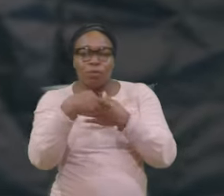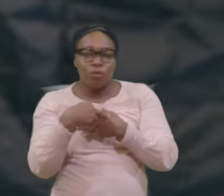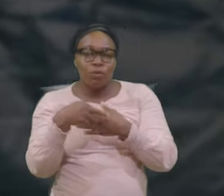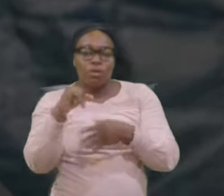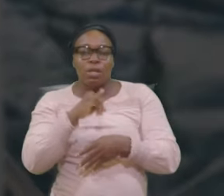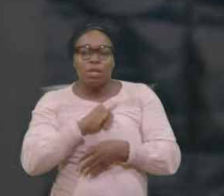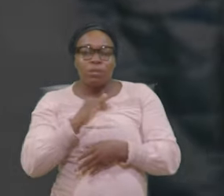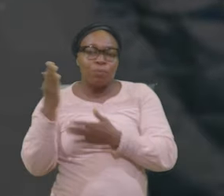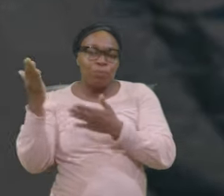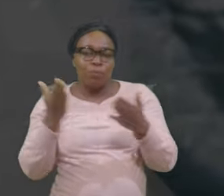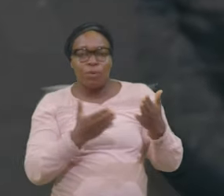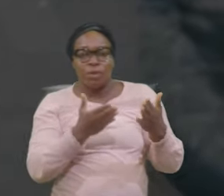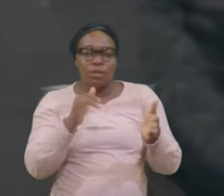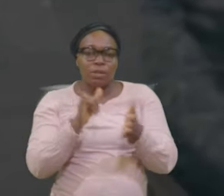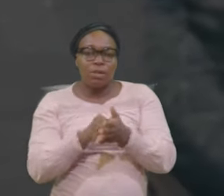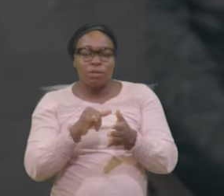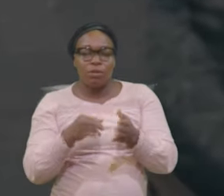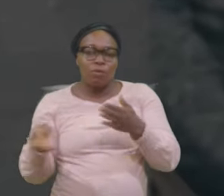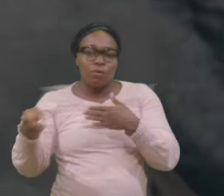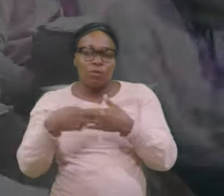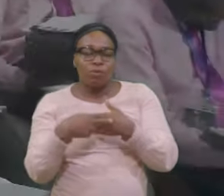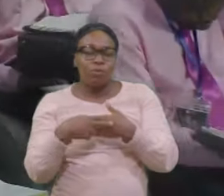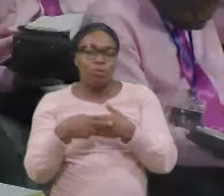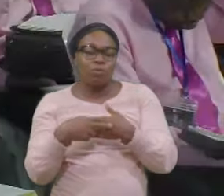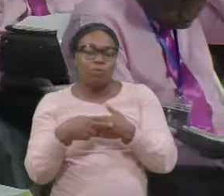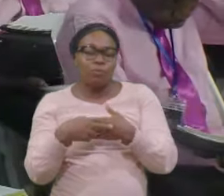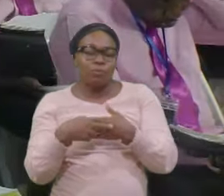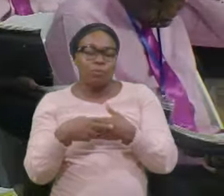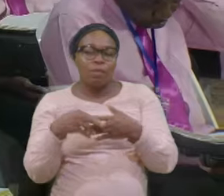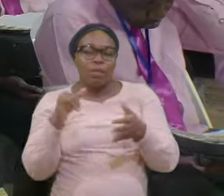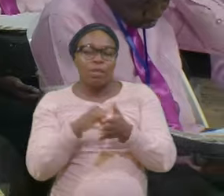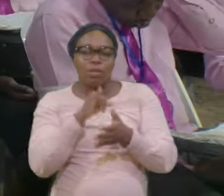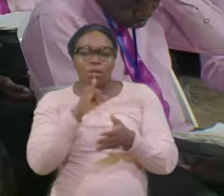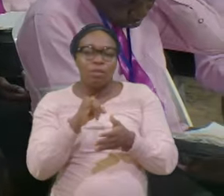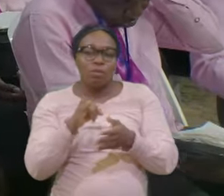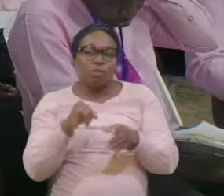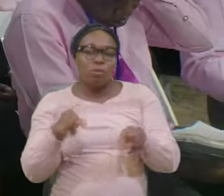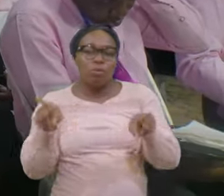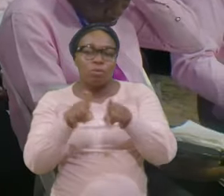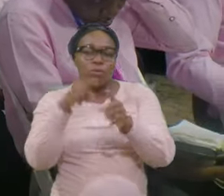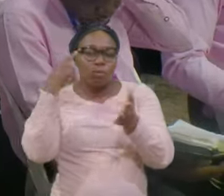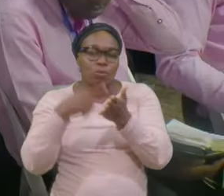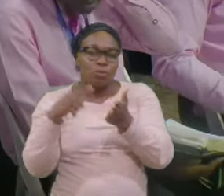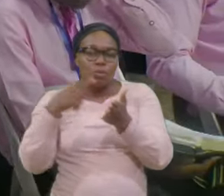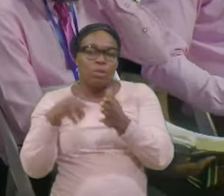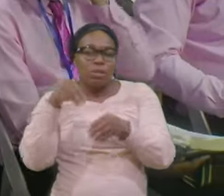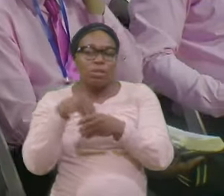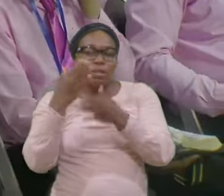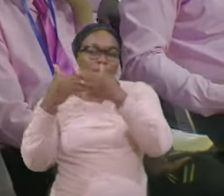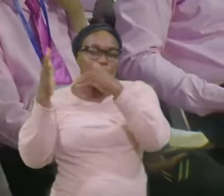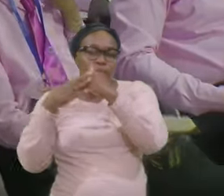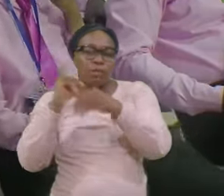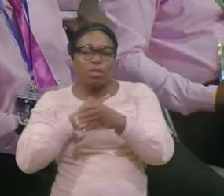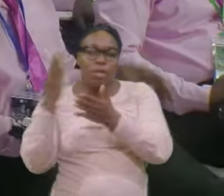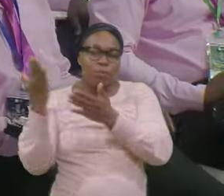That restoration That's already Noted in heaven I'm bringing it To you tonight